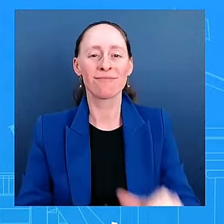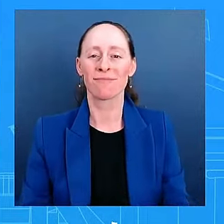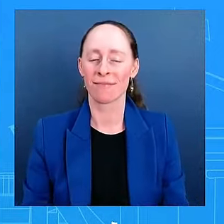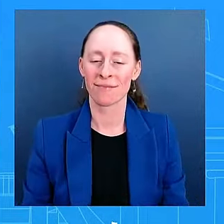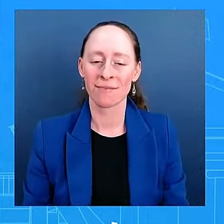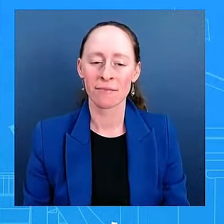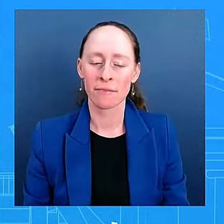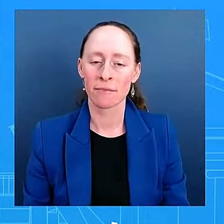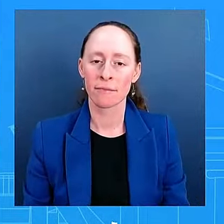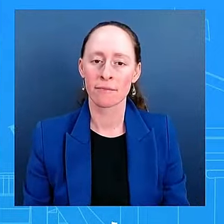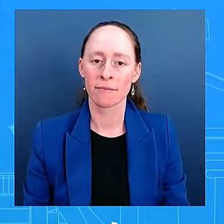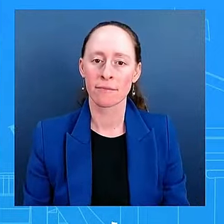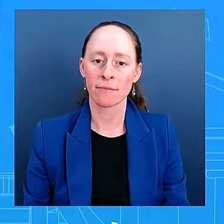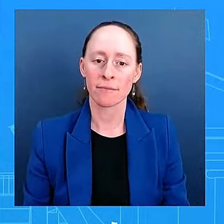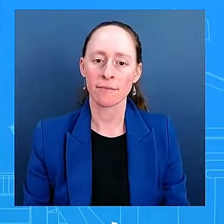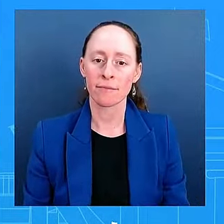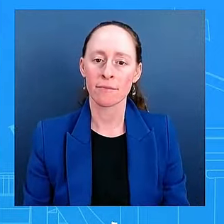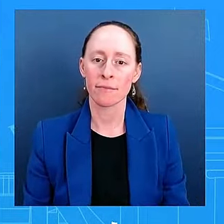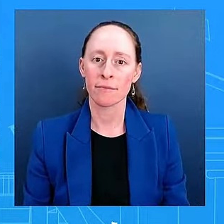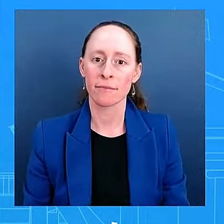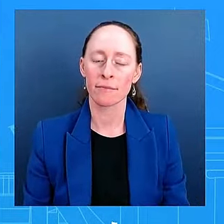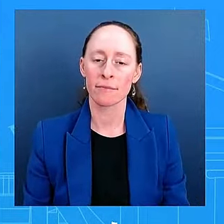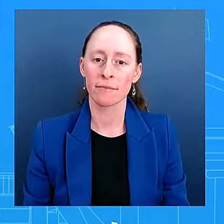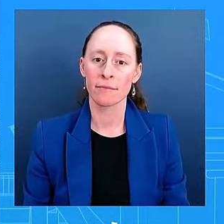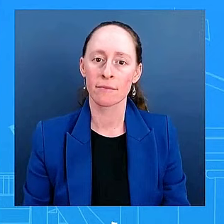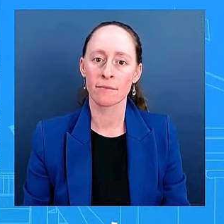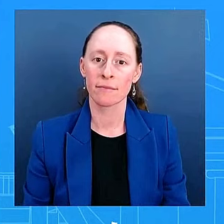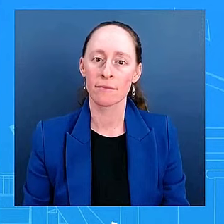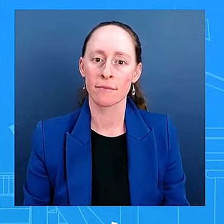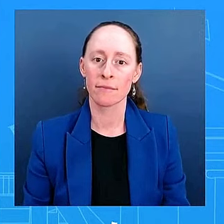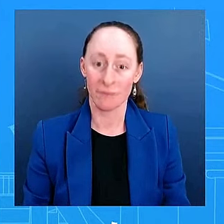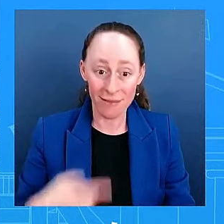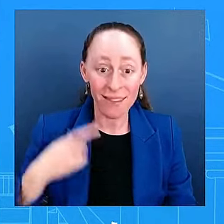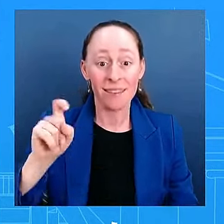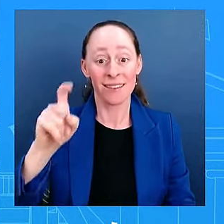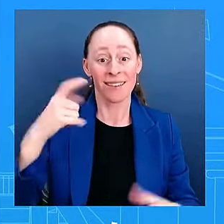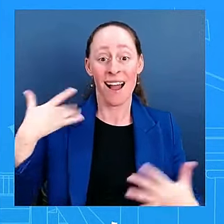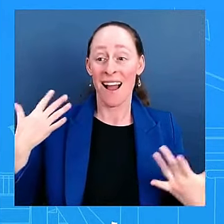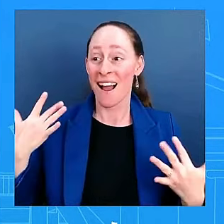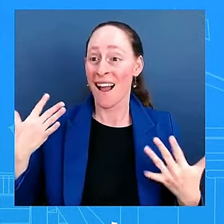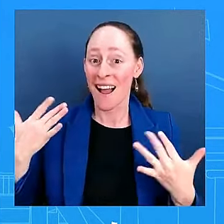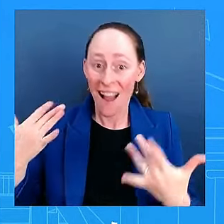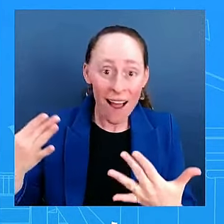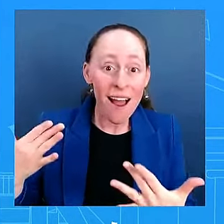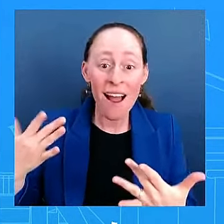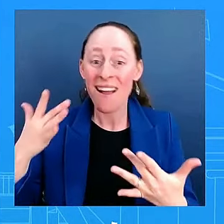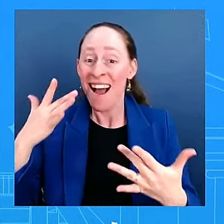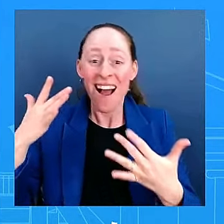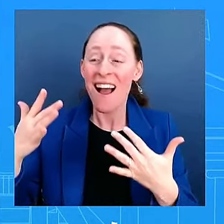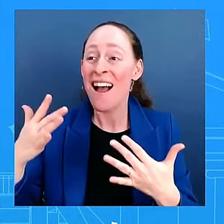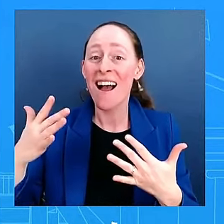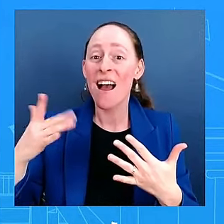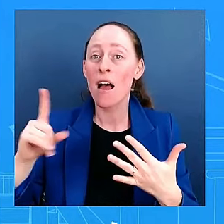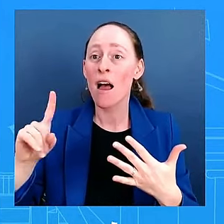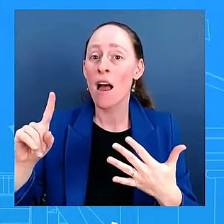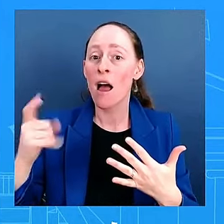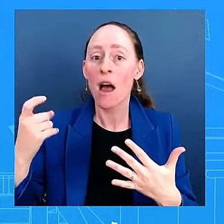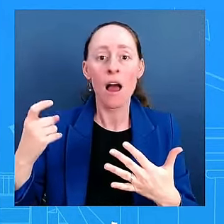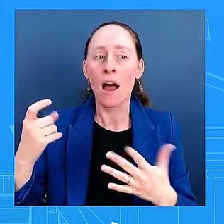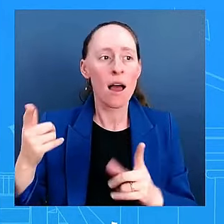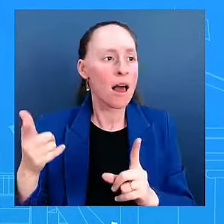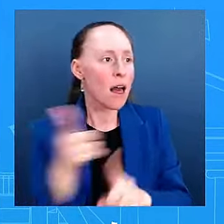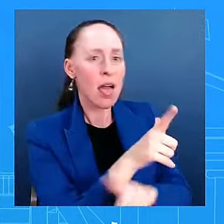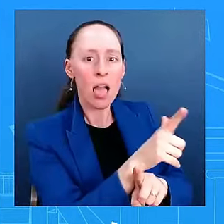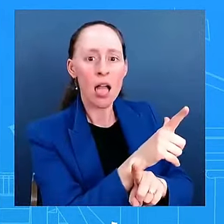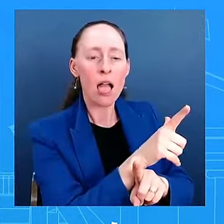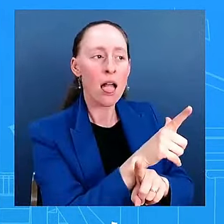and getting the credit for that, if you line it up? I mean, this is about what's right for the American people. I mean, I